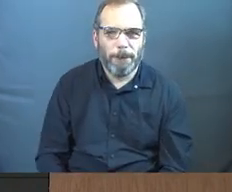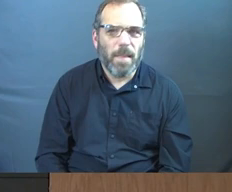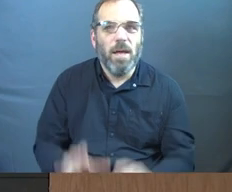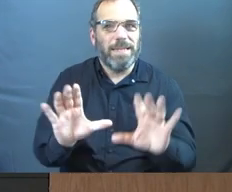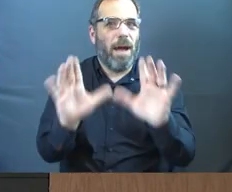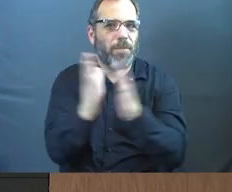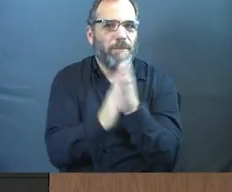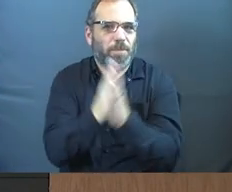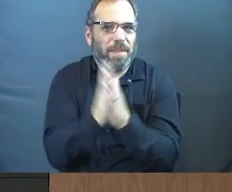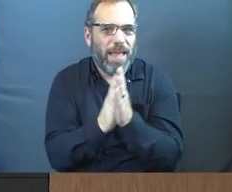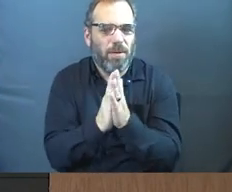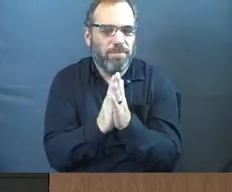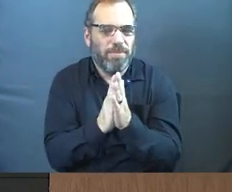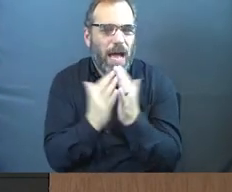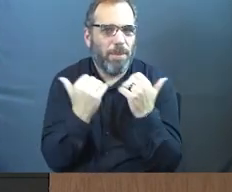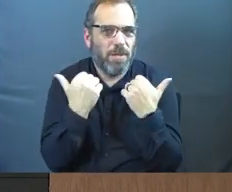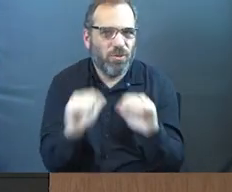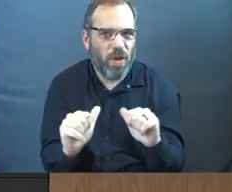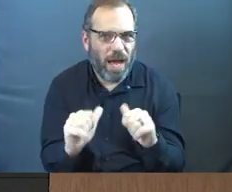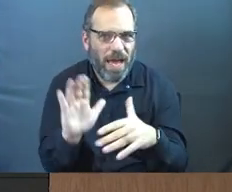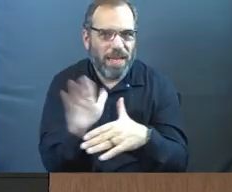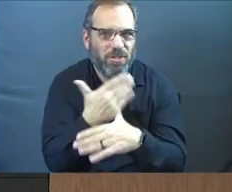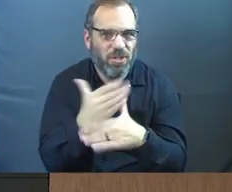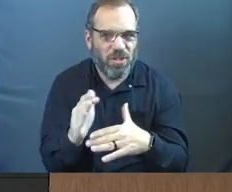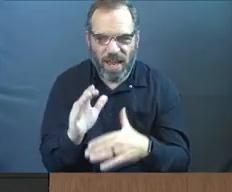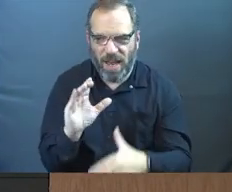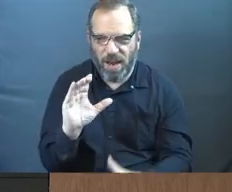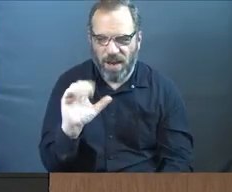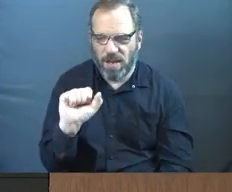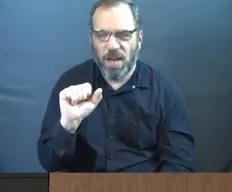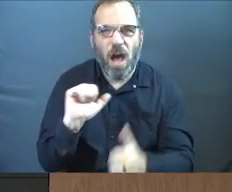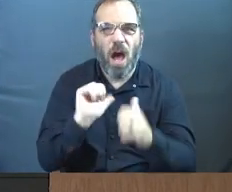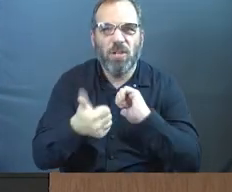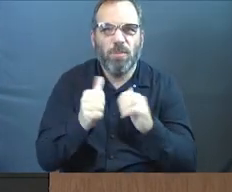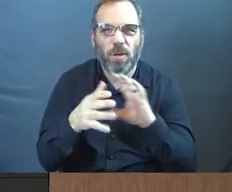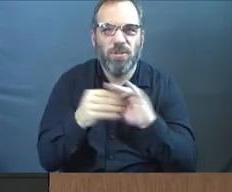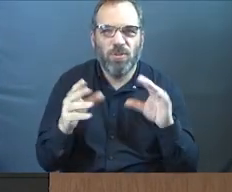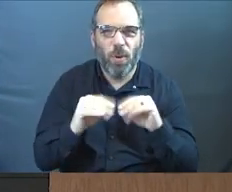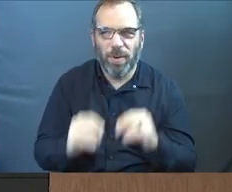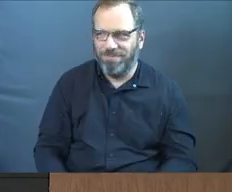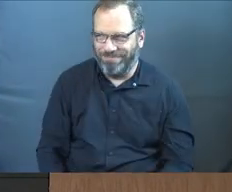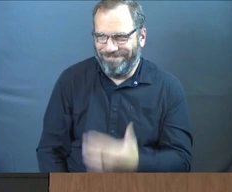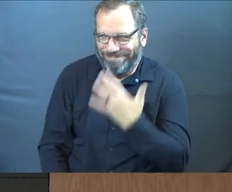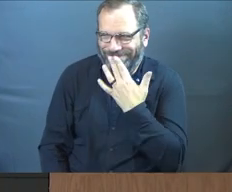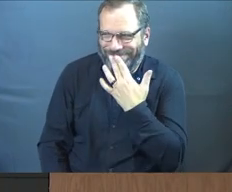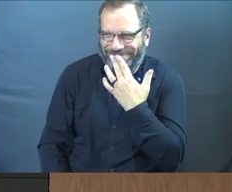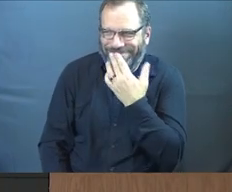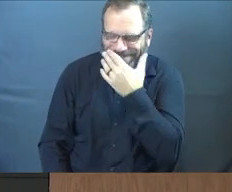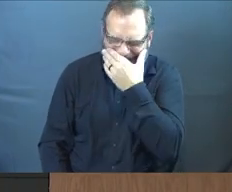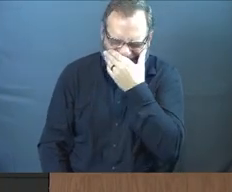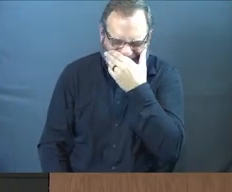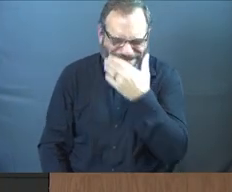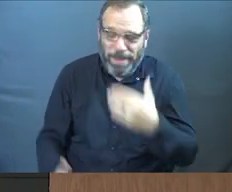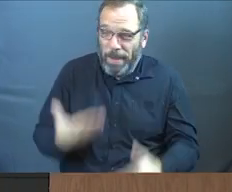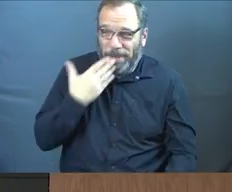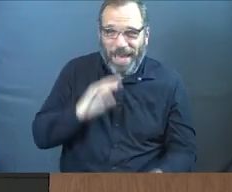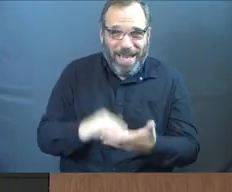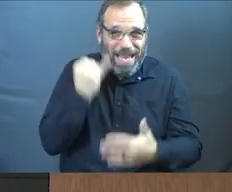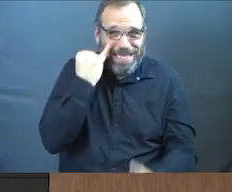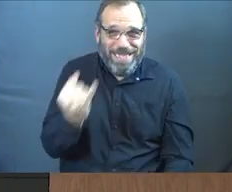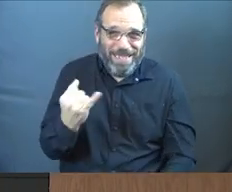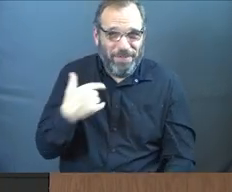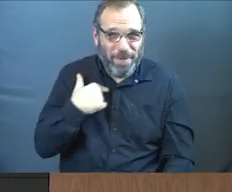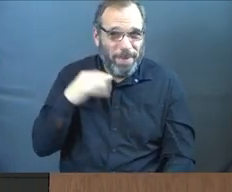Now, I'm going to attempt to share a sports story. Which is really a bad idea for me.